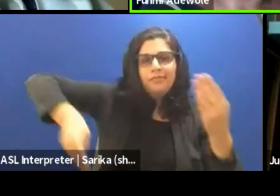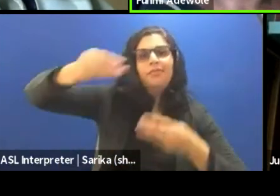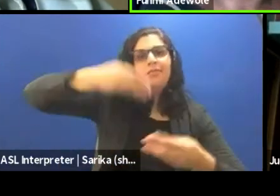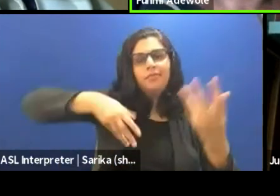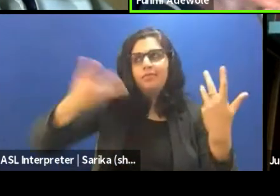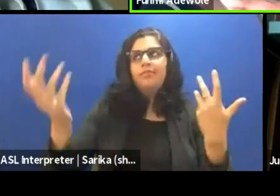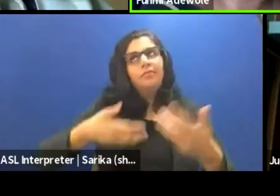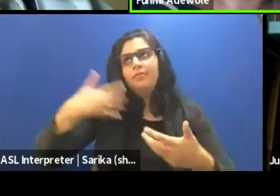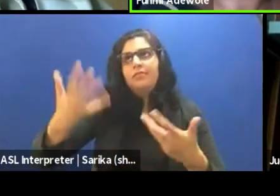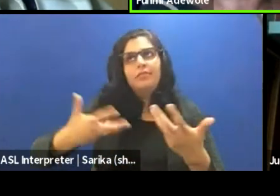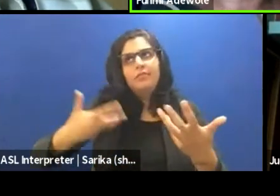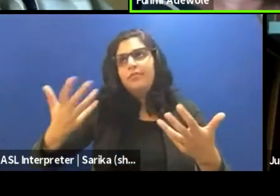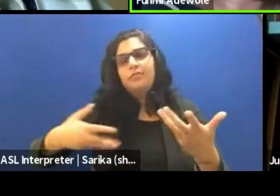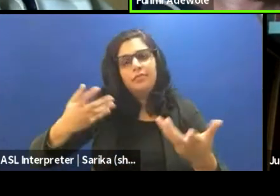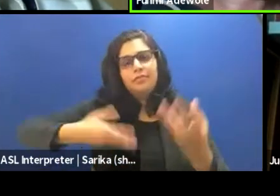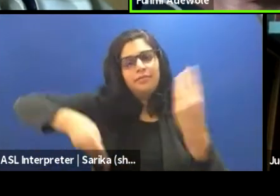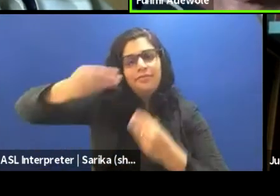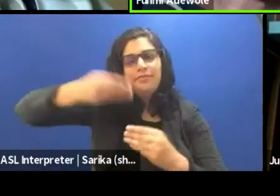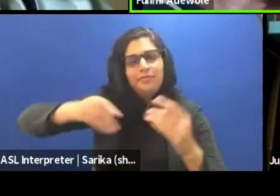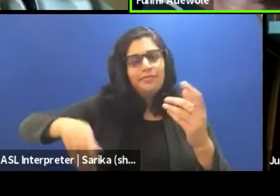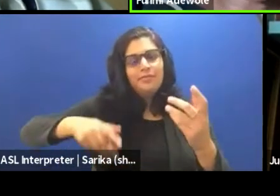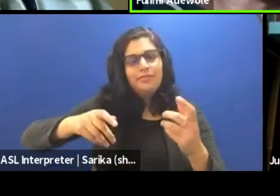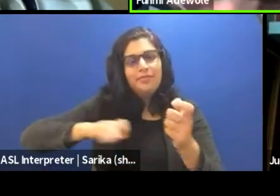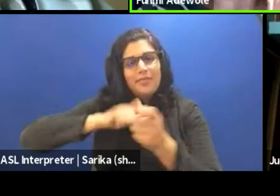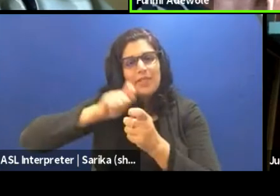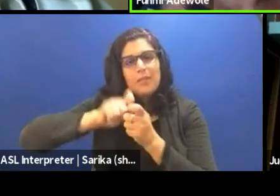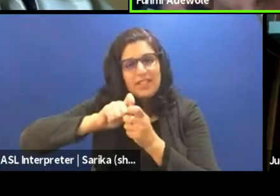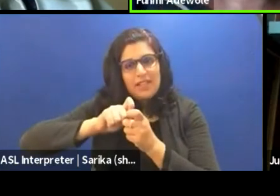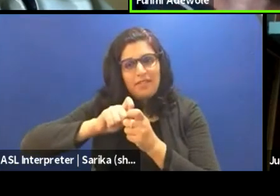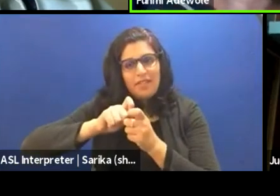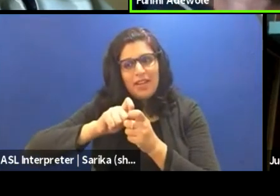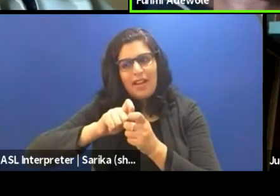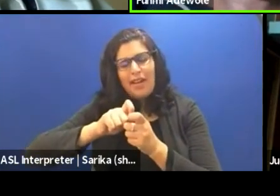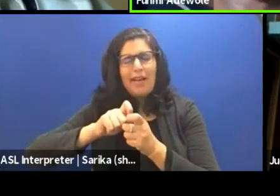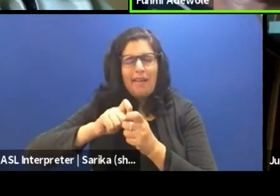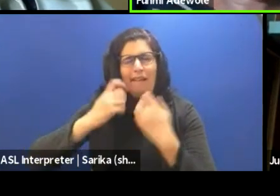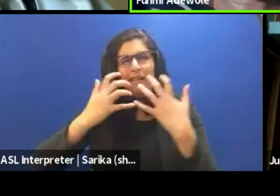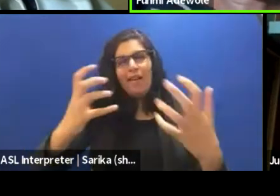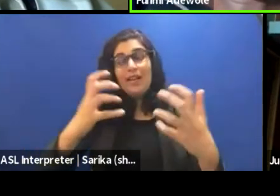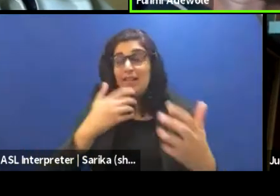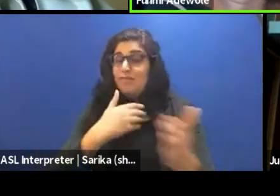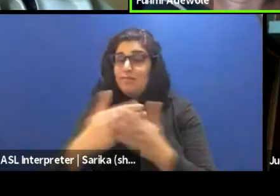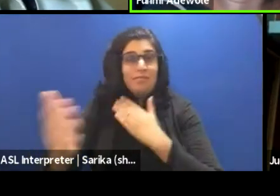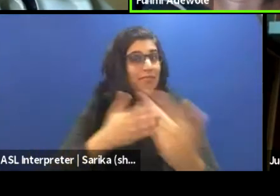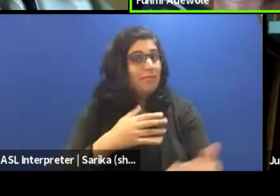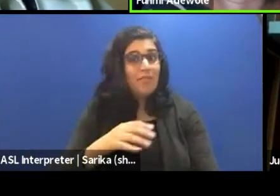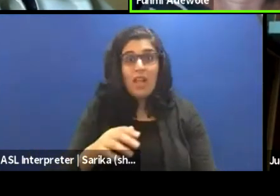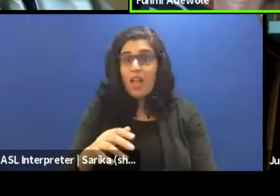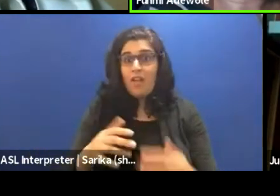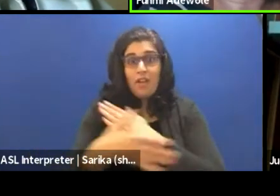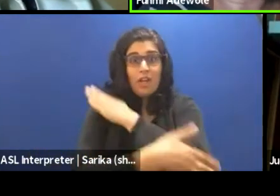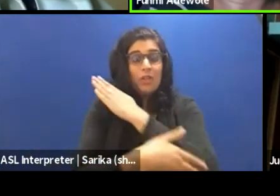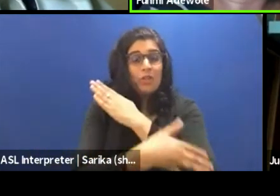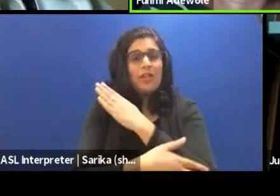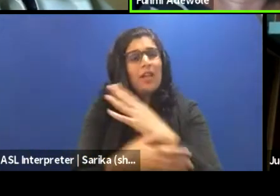you're circulating a certain circuit, it might not need to change even in different countries. So if